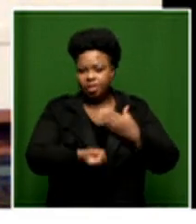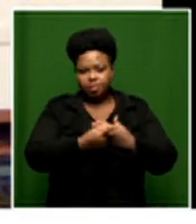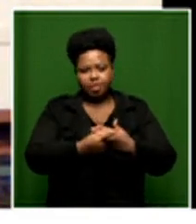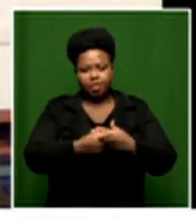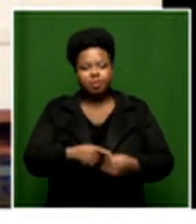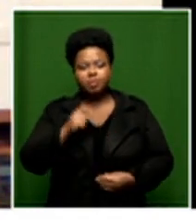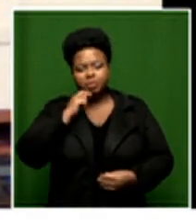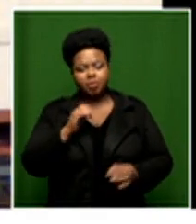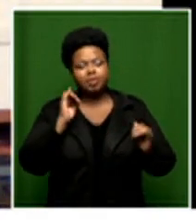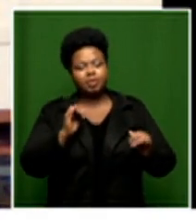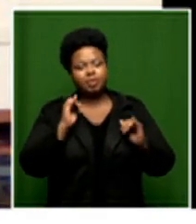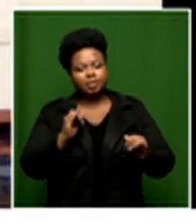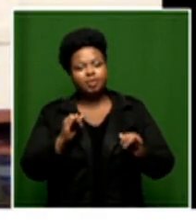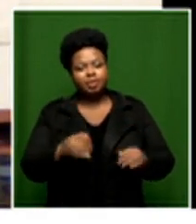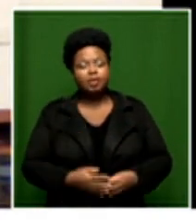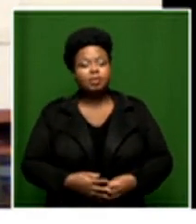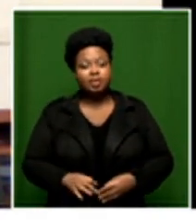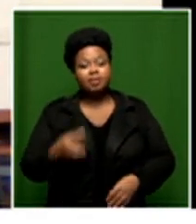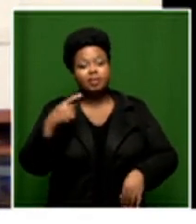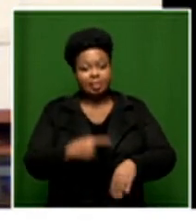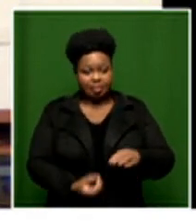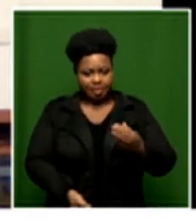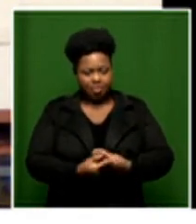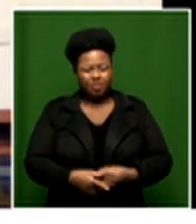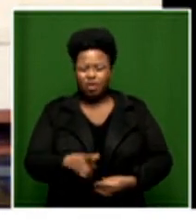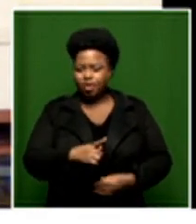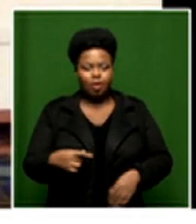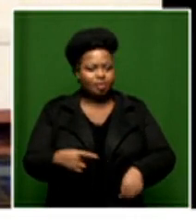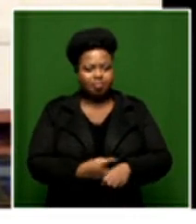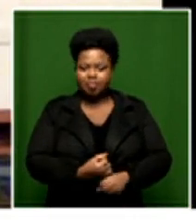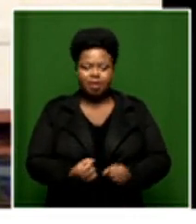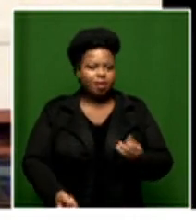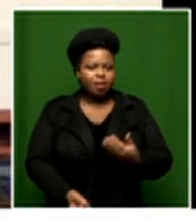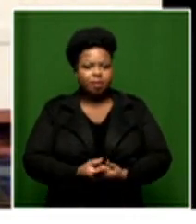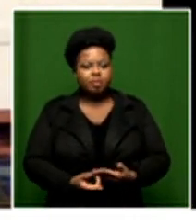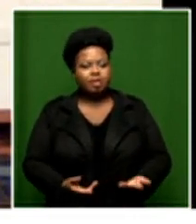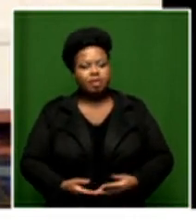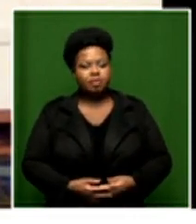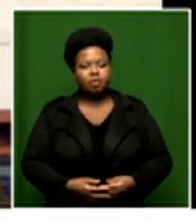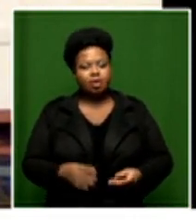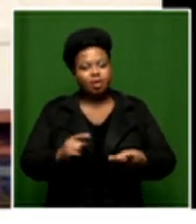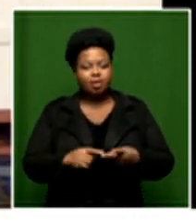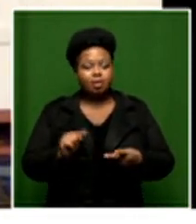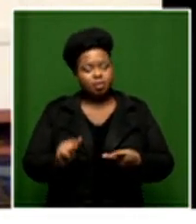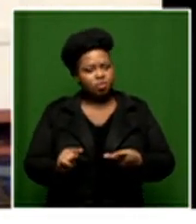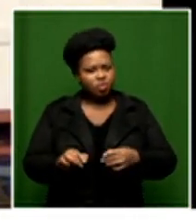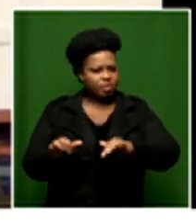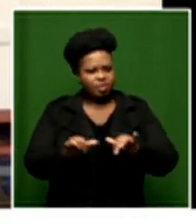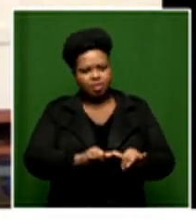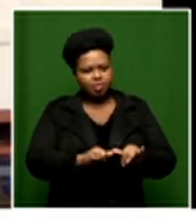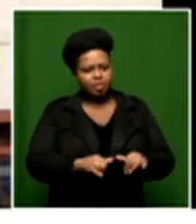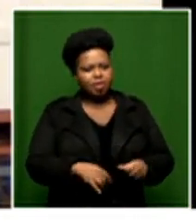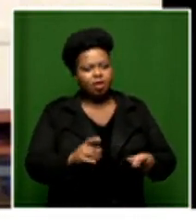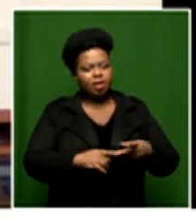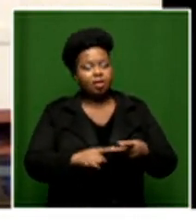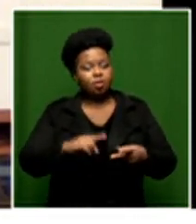for us that can create some common ground for the first time in a very long time in this country we all have the same problems and they're presenting